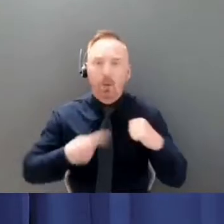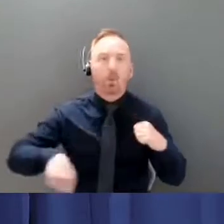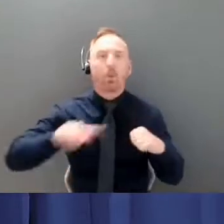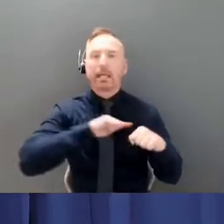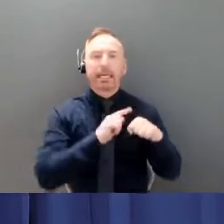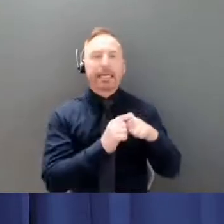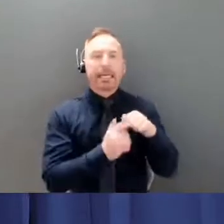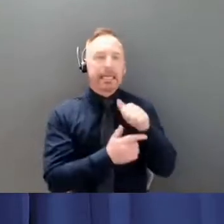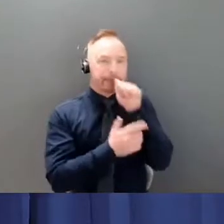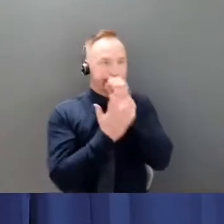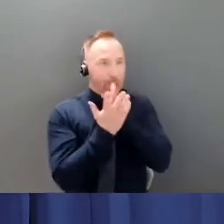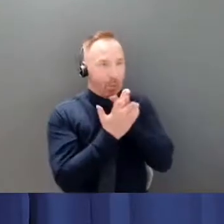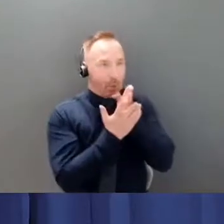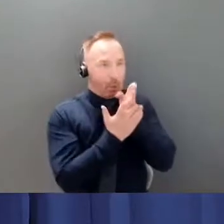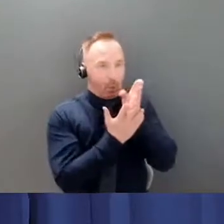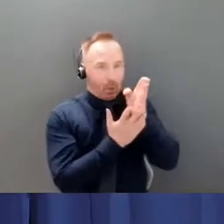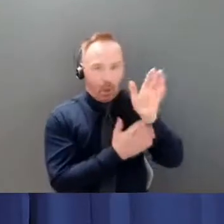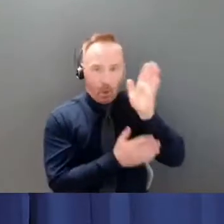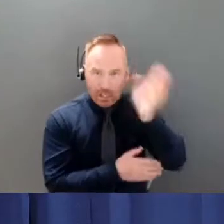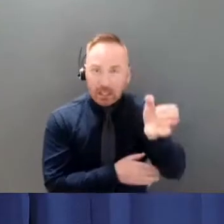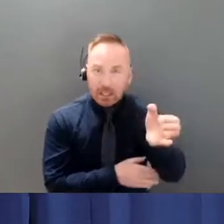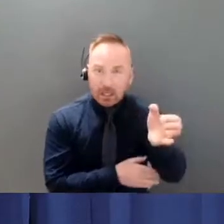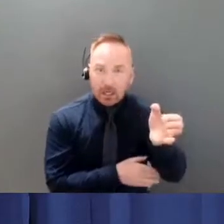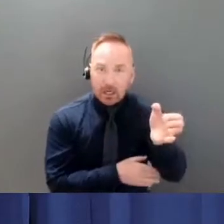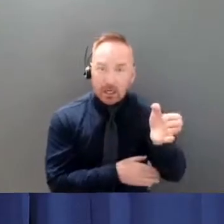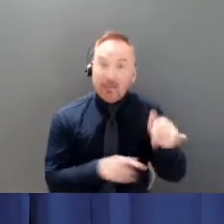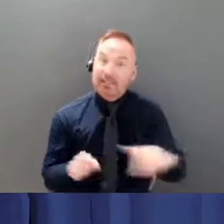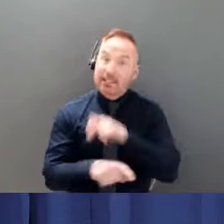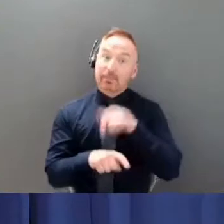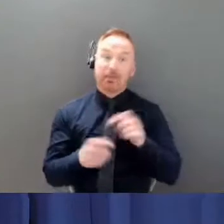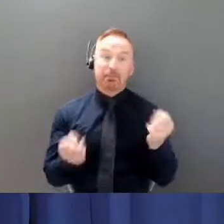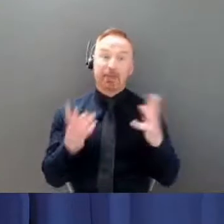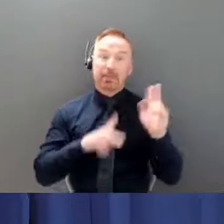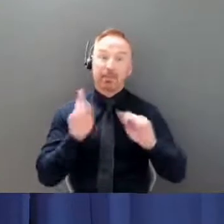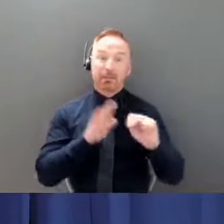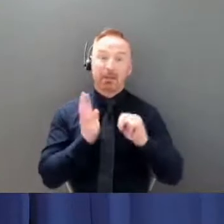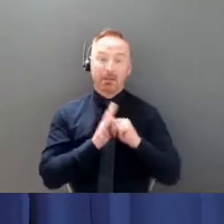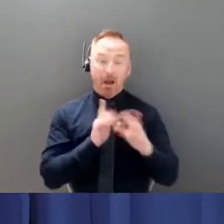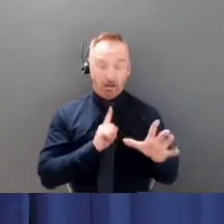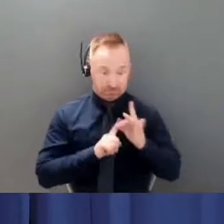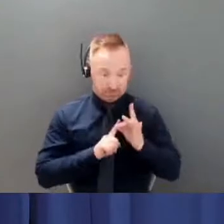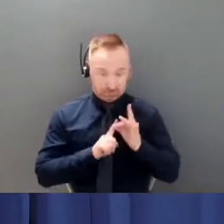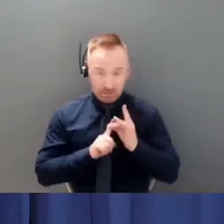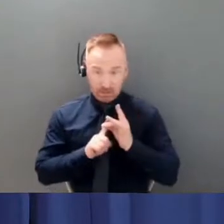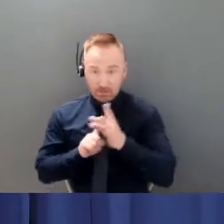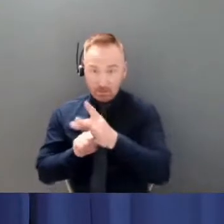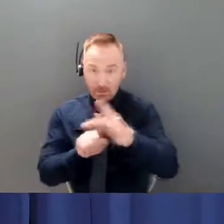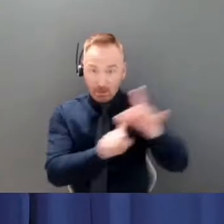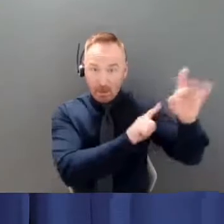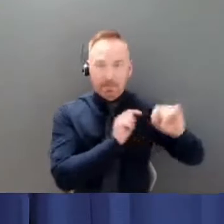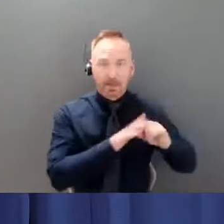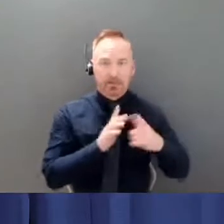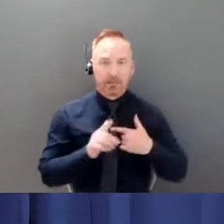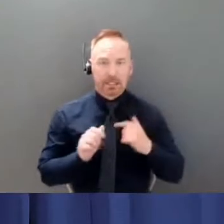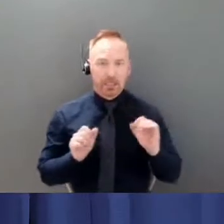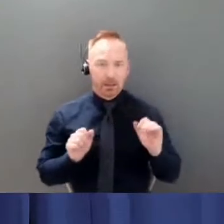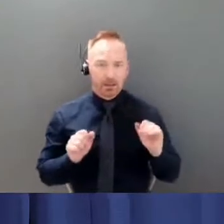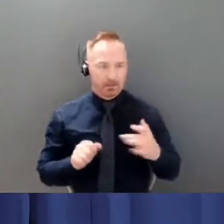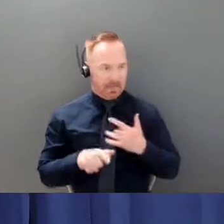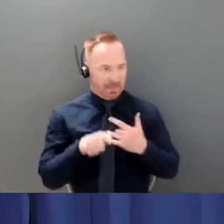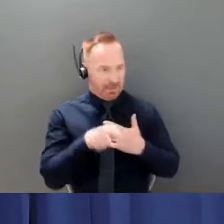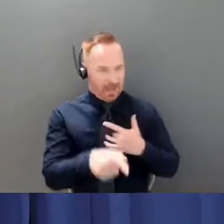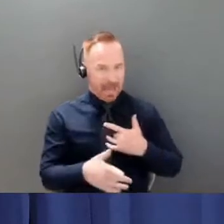at the same time right now many people are getting infected and our capacity to handle this number of cases and this much illness is